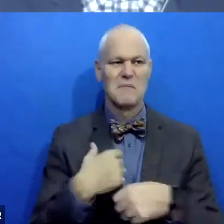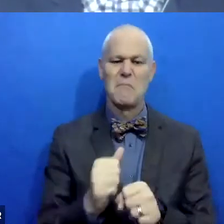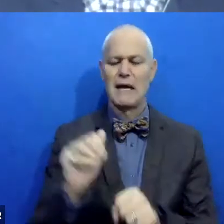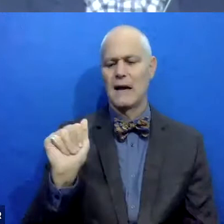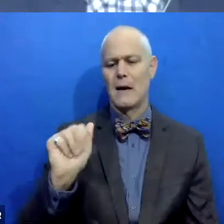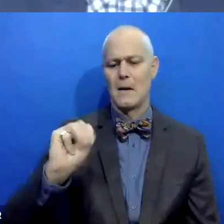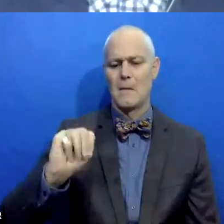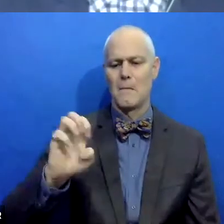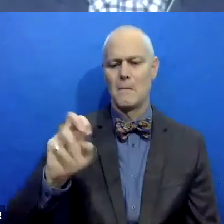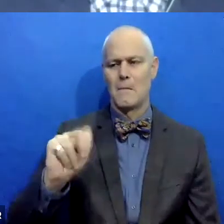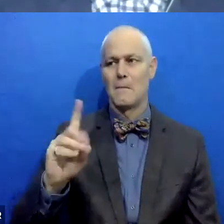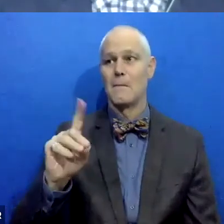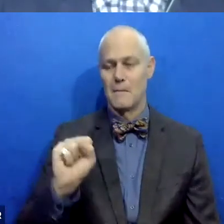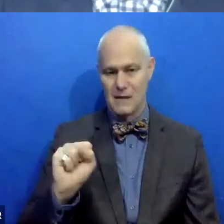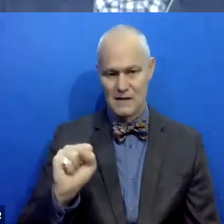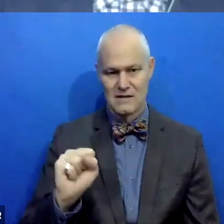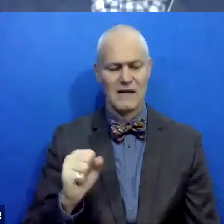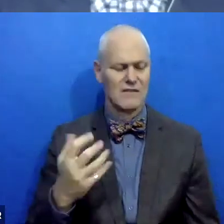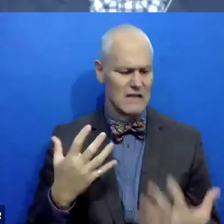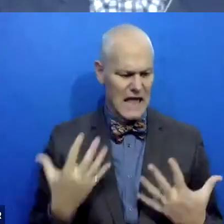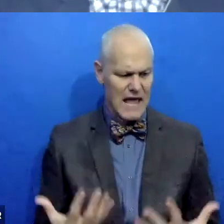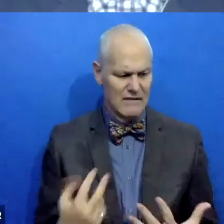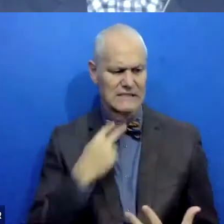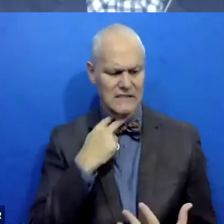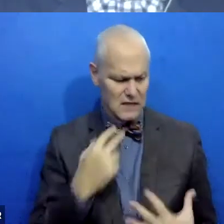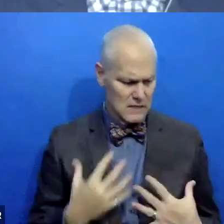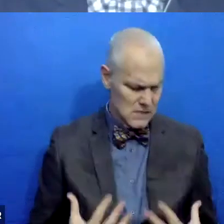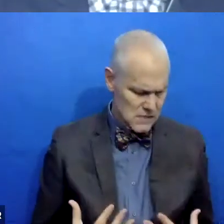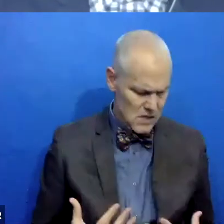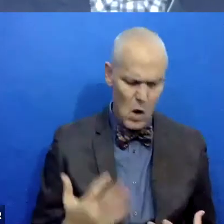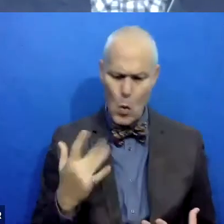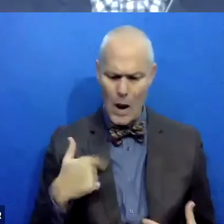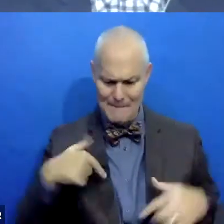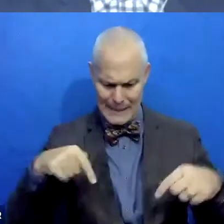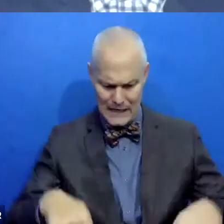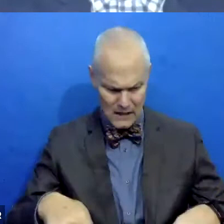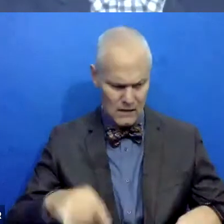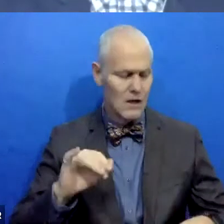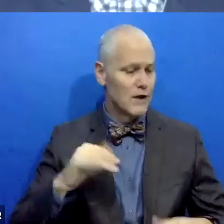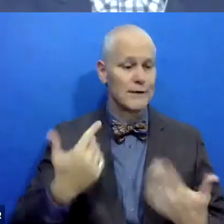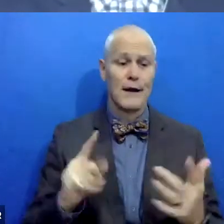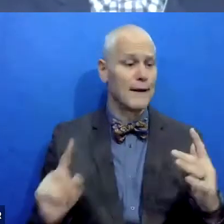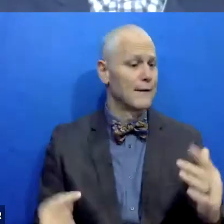feel heavy and stuck to remember that I'm, I didn't find my way here accidentally. I've got some intentions.